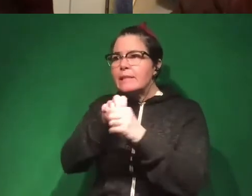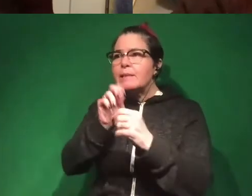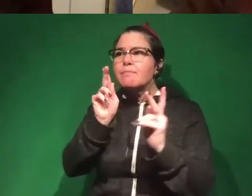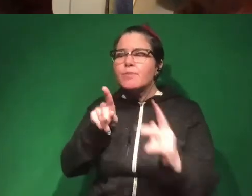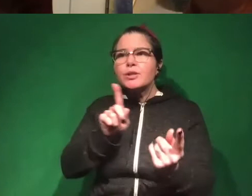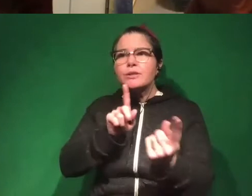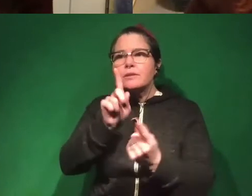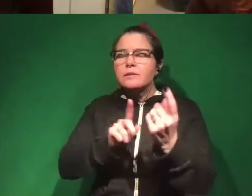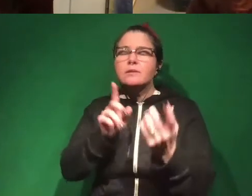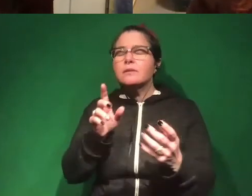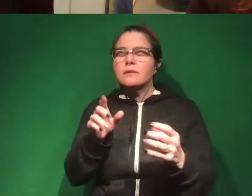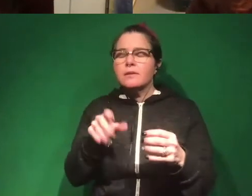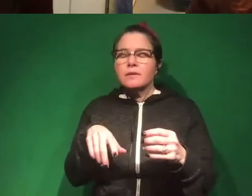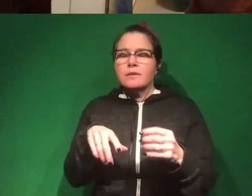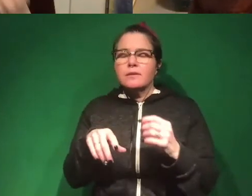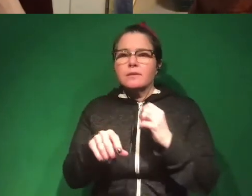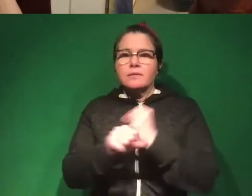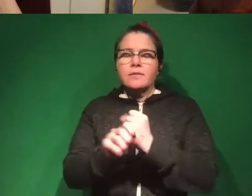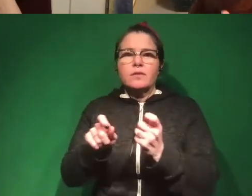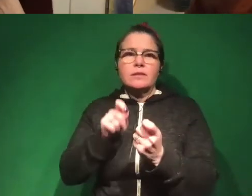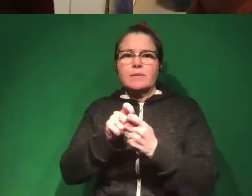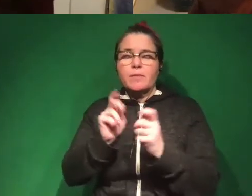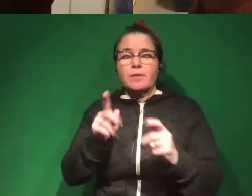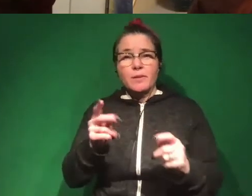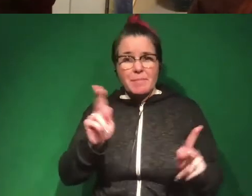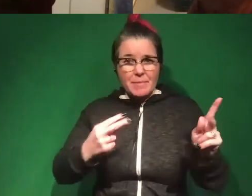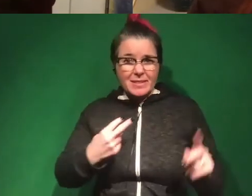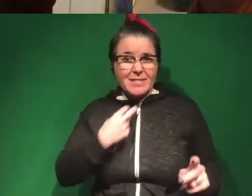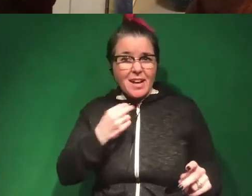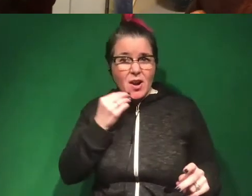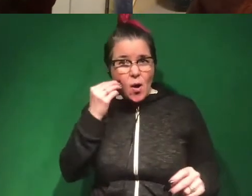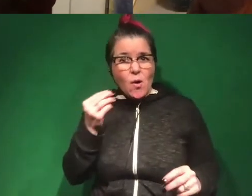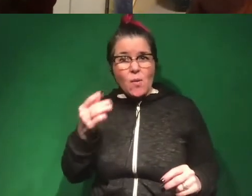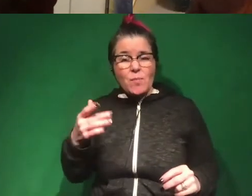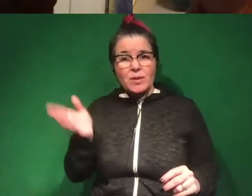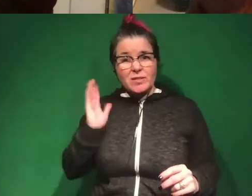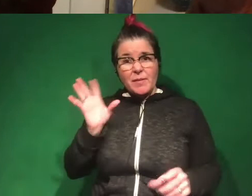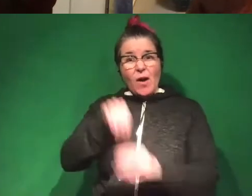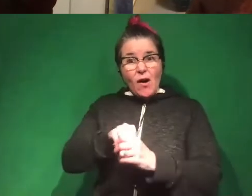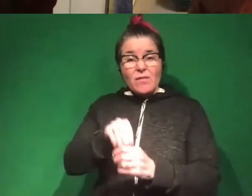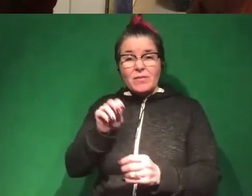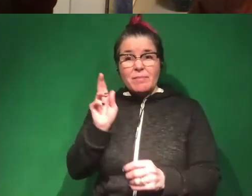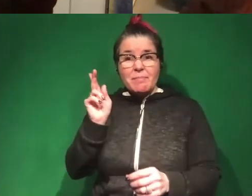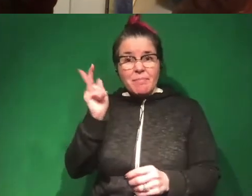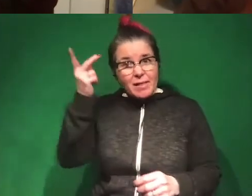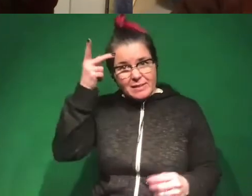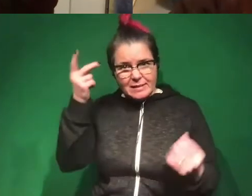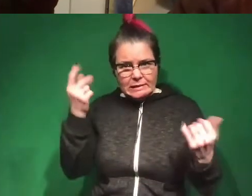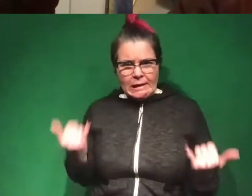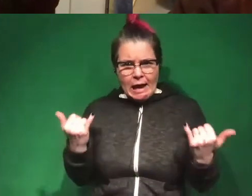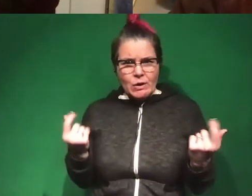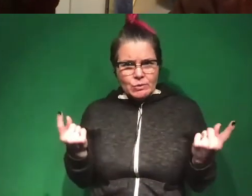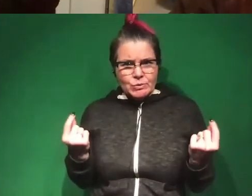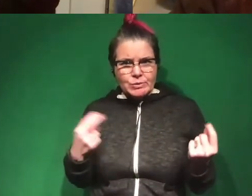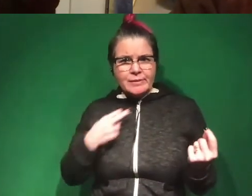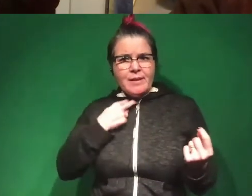events. What can individuals stuck at home that are typically politically active do to get their candidate